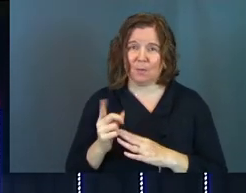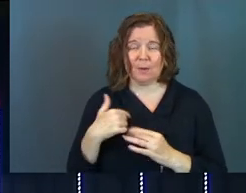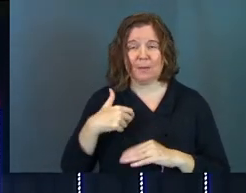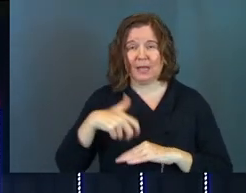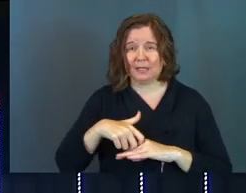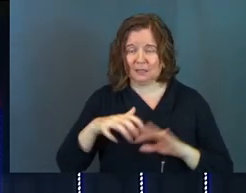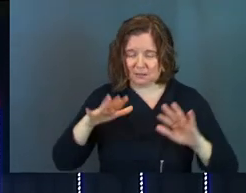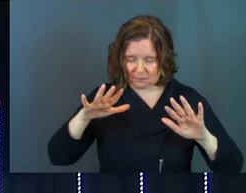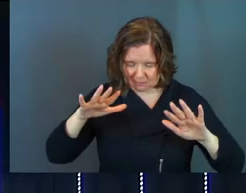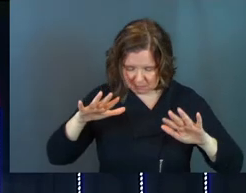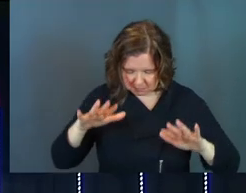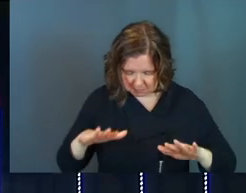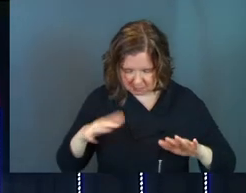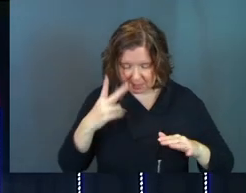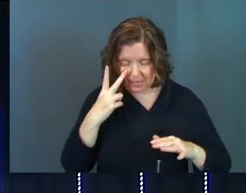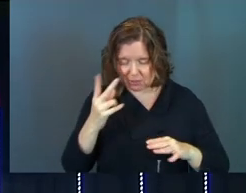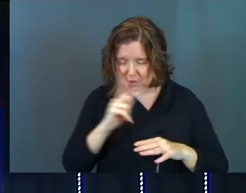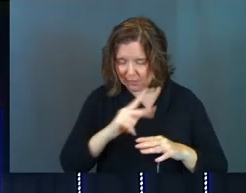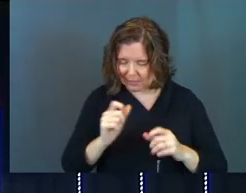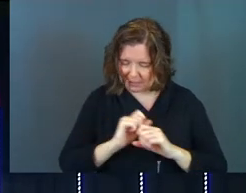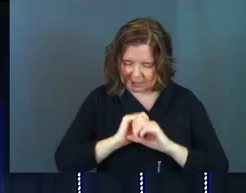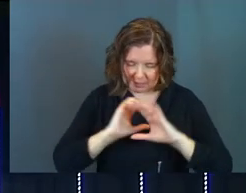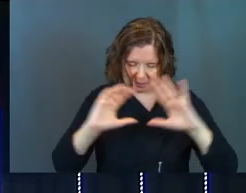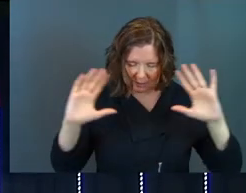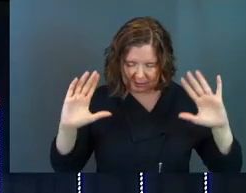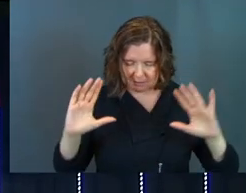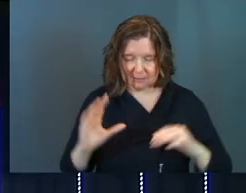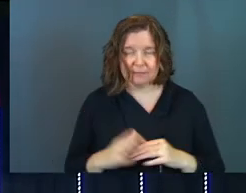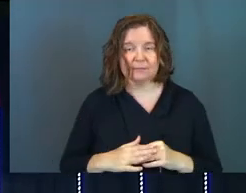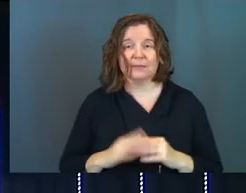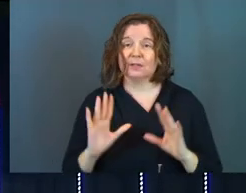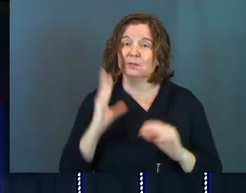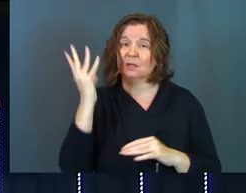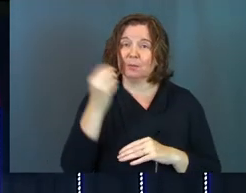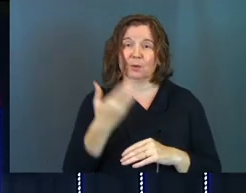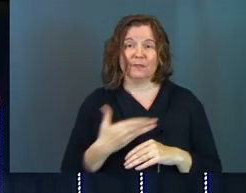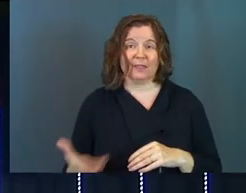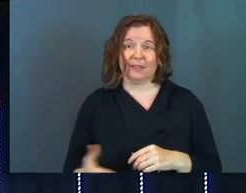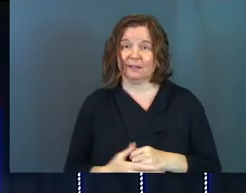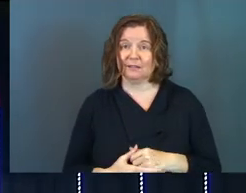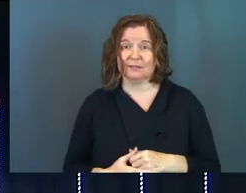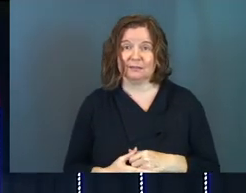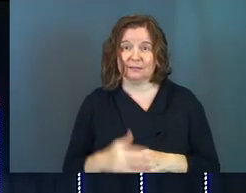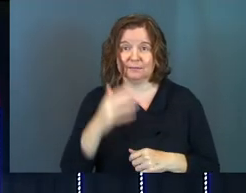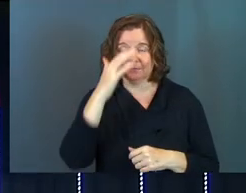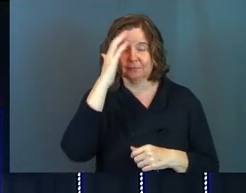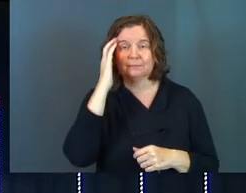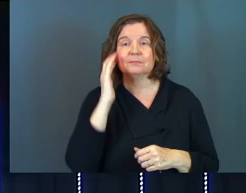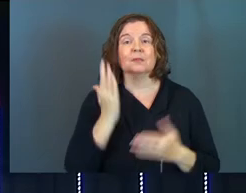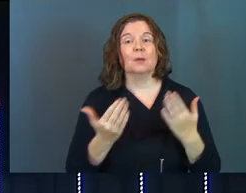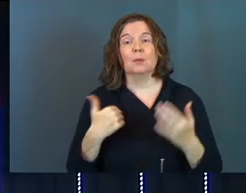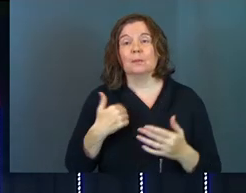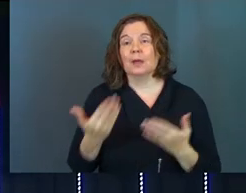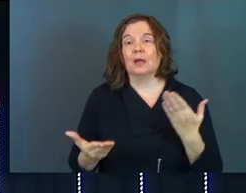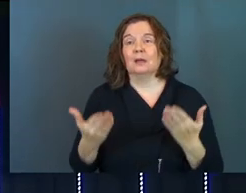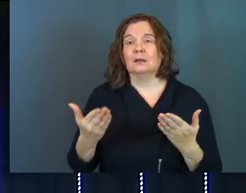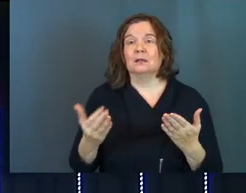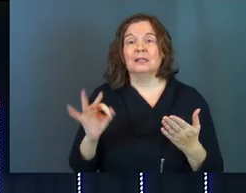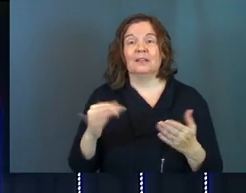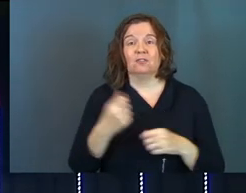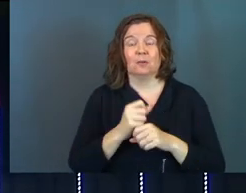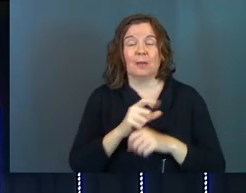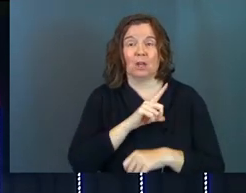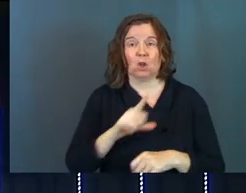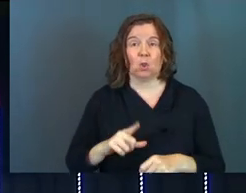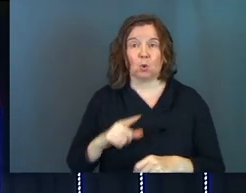my knees were bowed I saw the king it's a beautiful thing some of you guys might even if